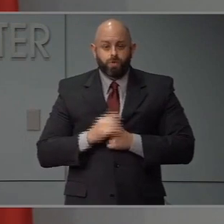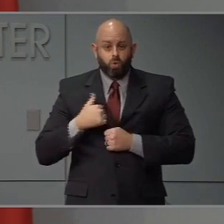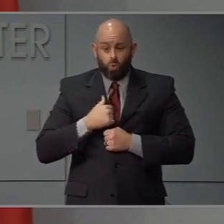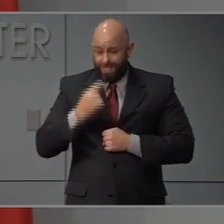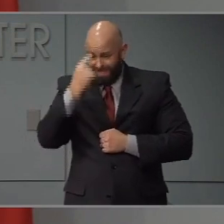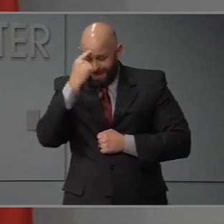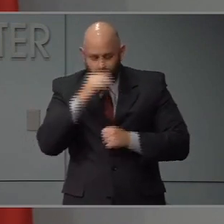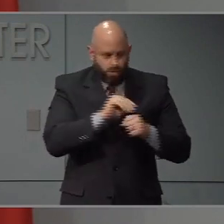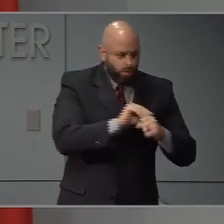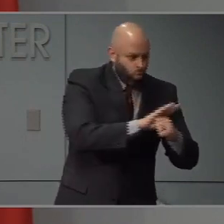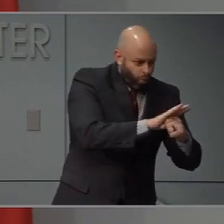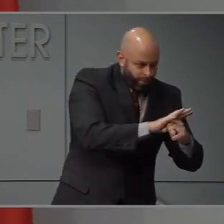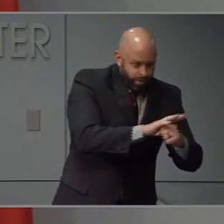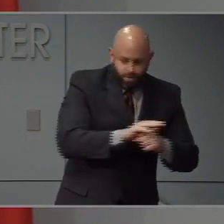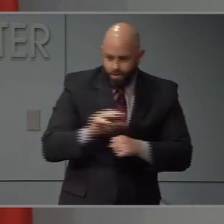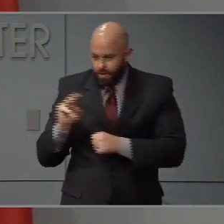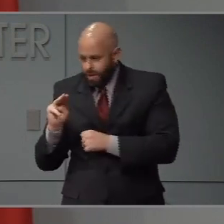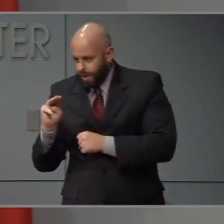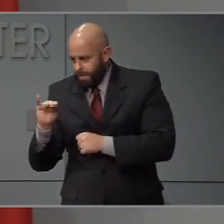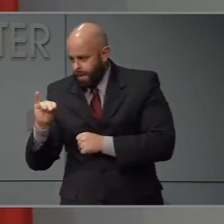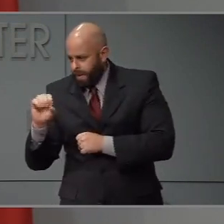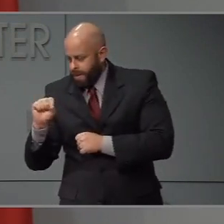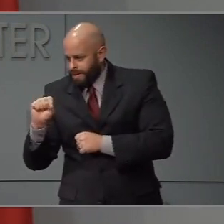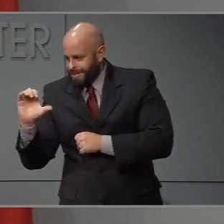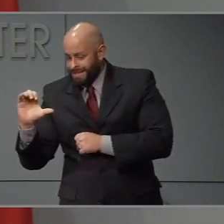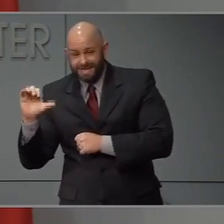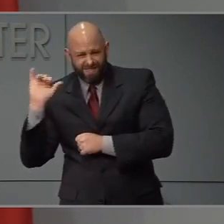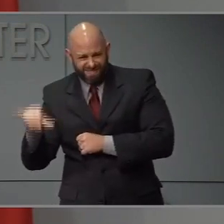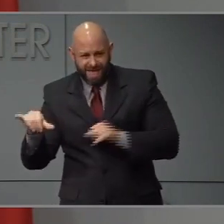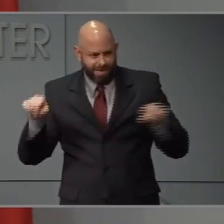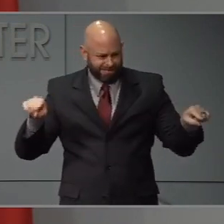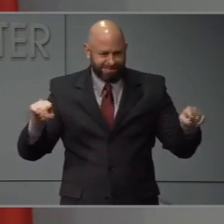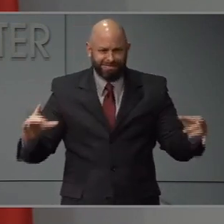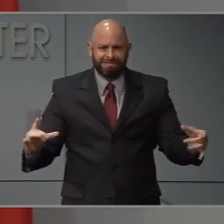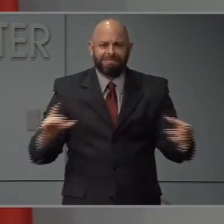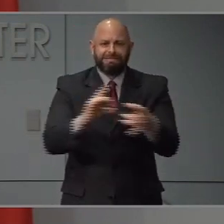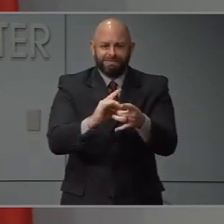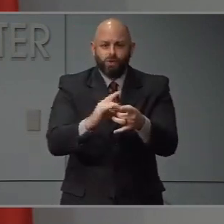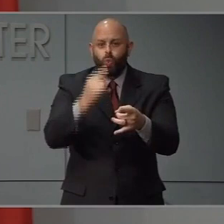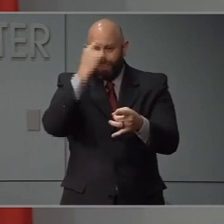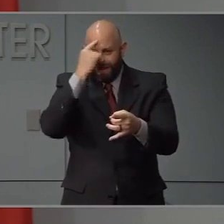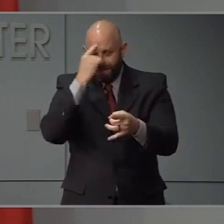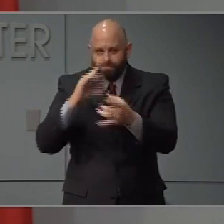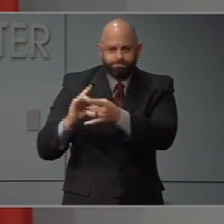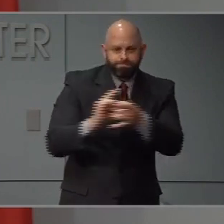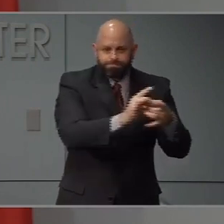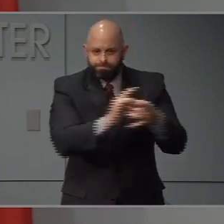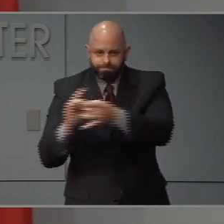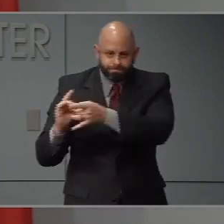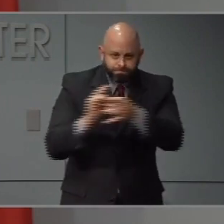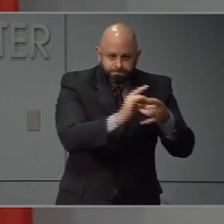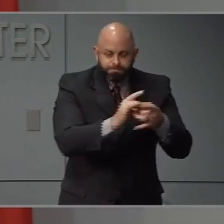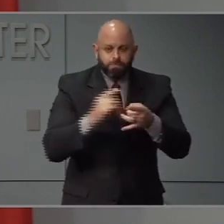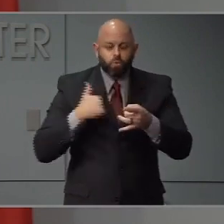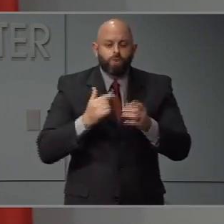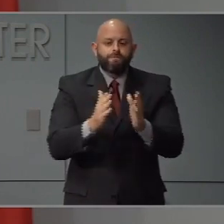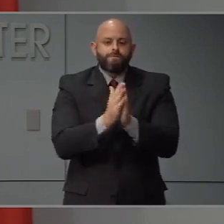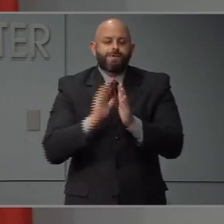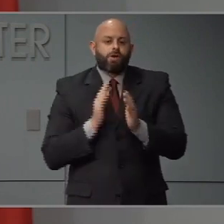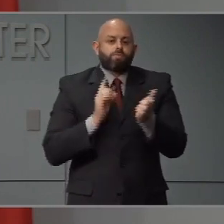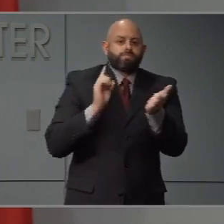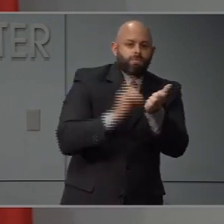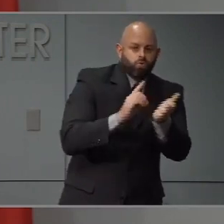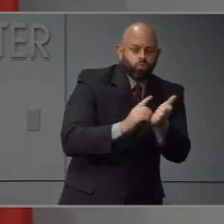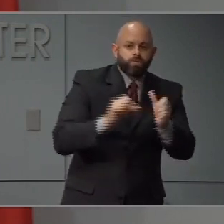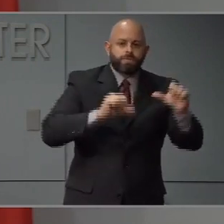COVID-19 and MISC. We've asked our physicians around North Carolina to be on the lookout for MSIC and report